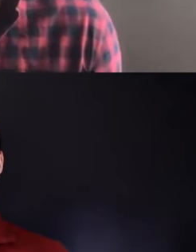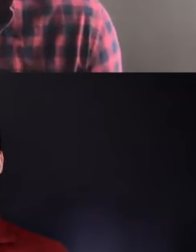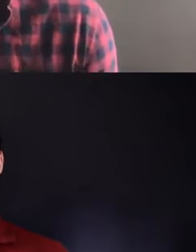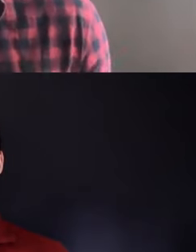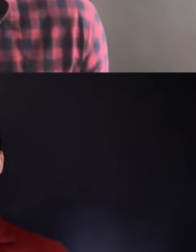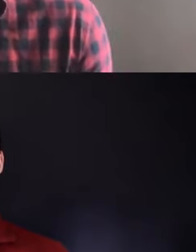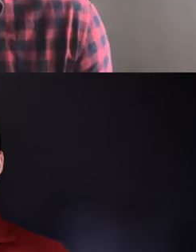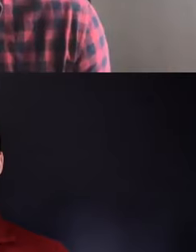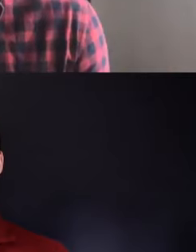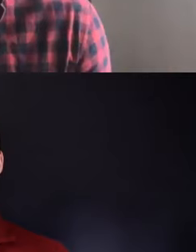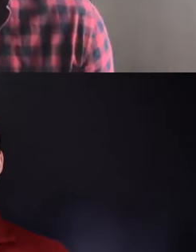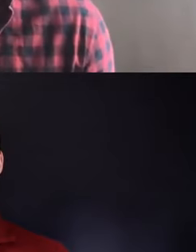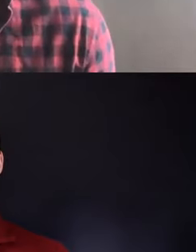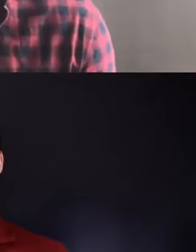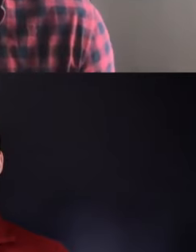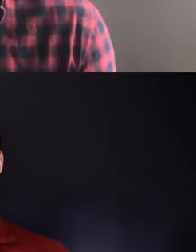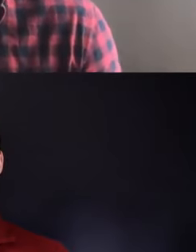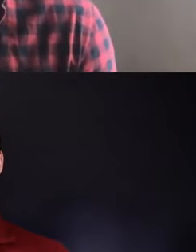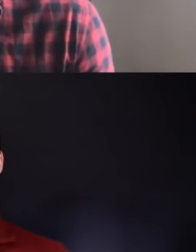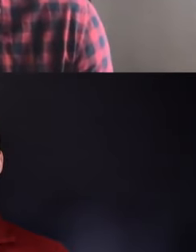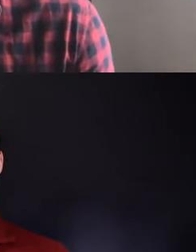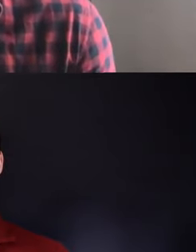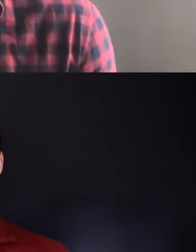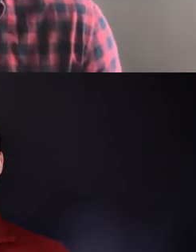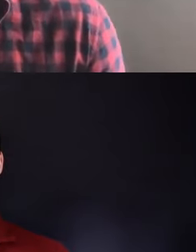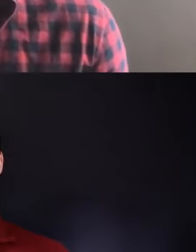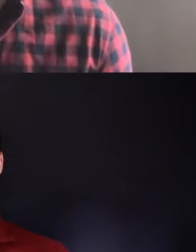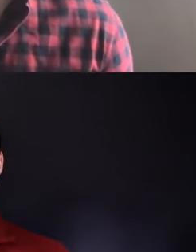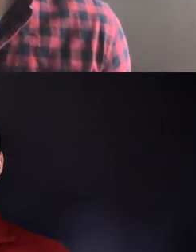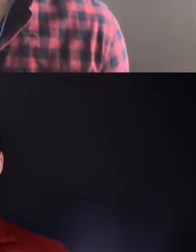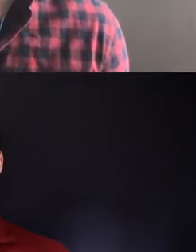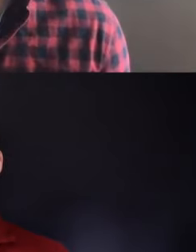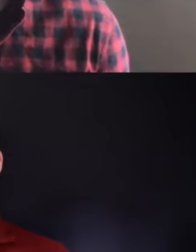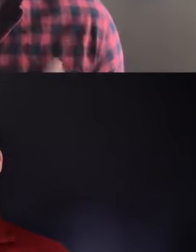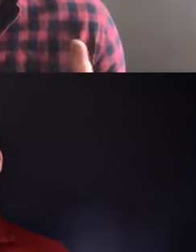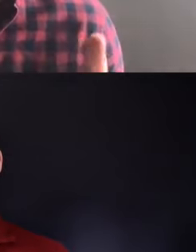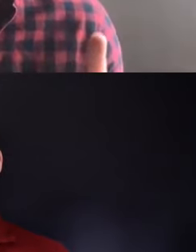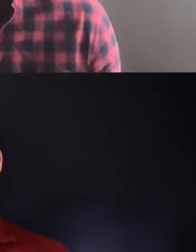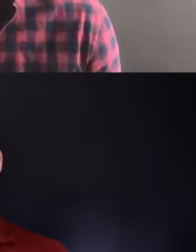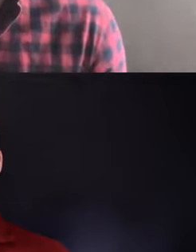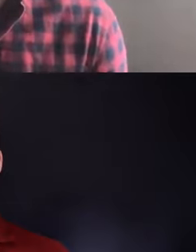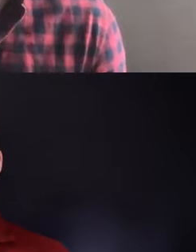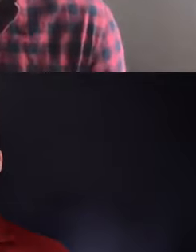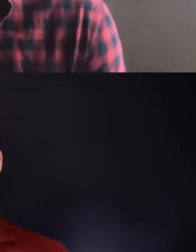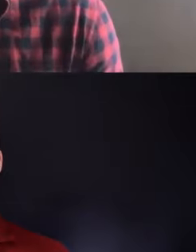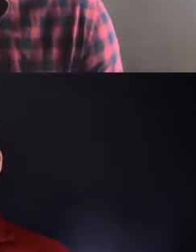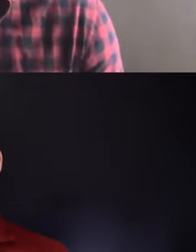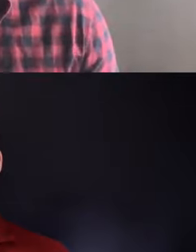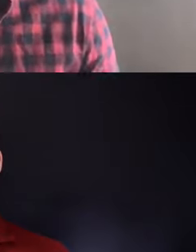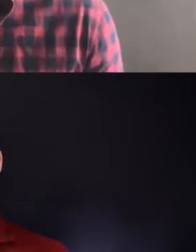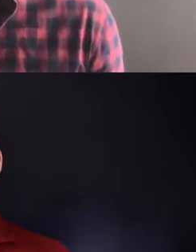Austin. She's currently finishing her doctoral studies at UT Austin under the advisement of Anthony Woodbury.